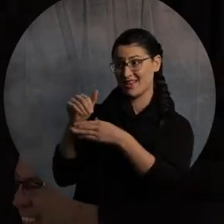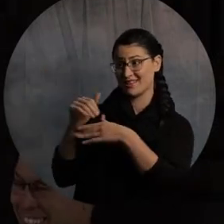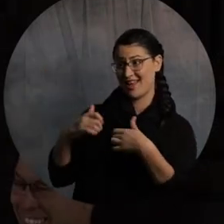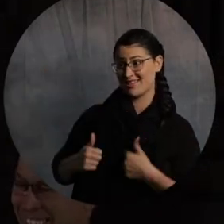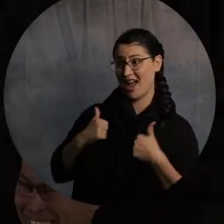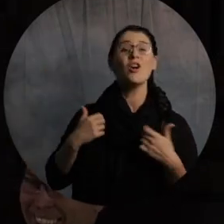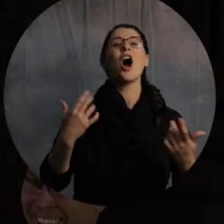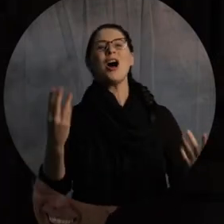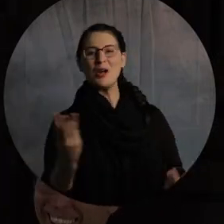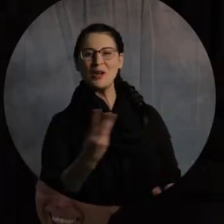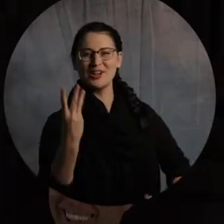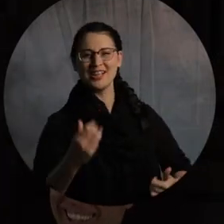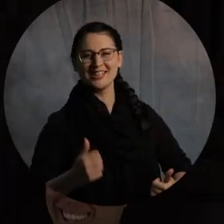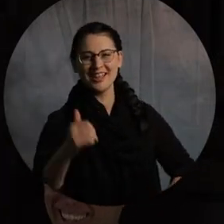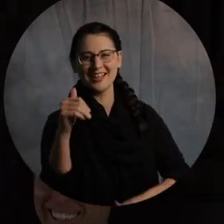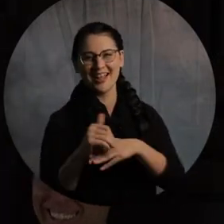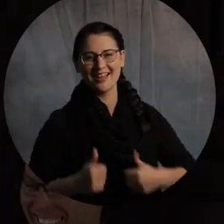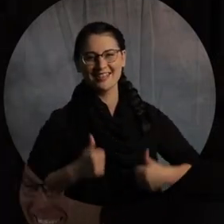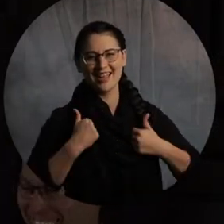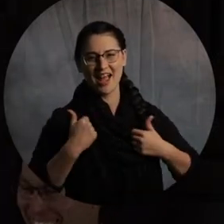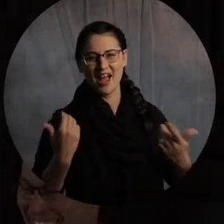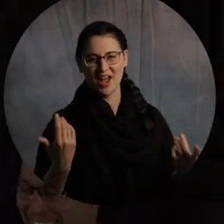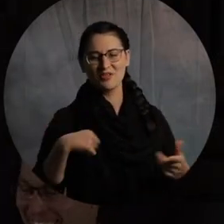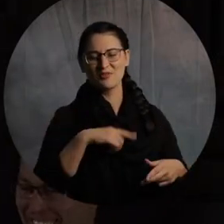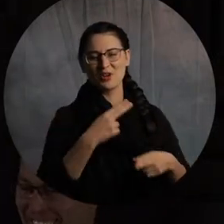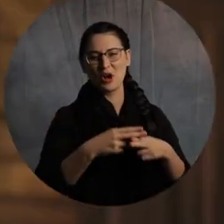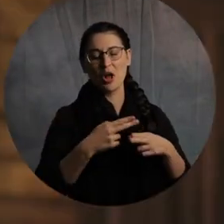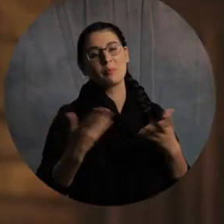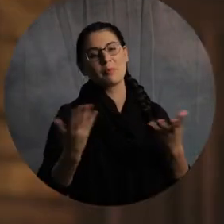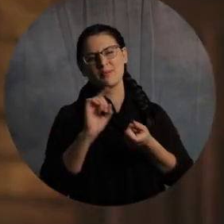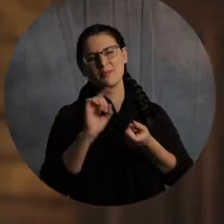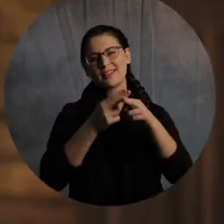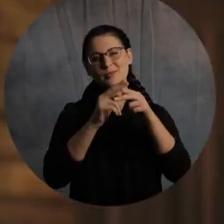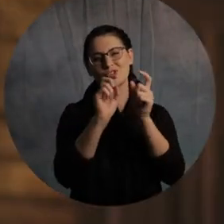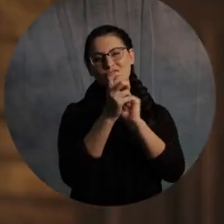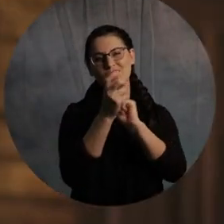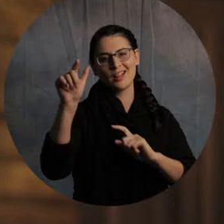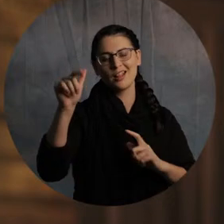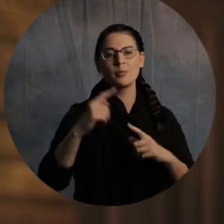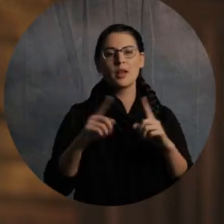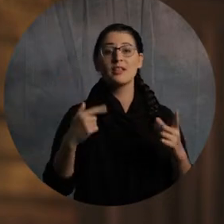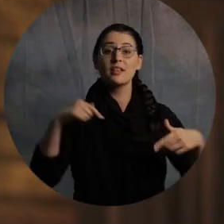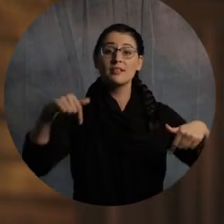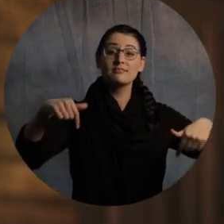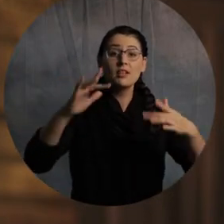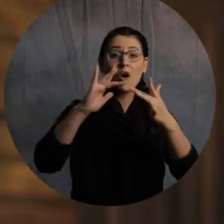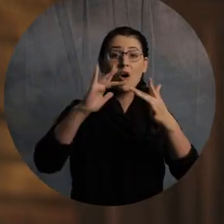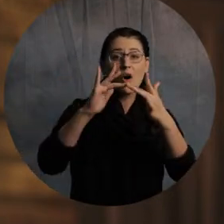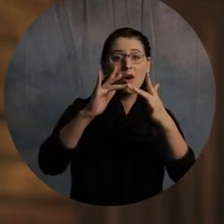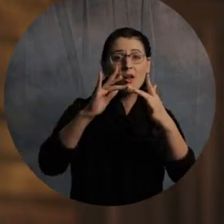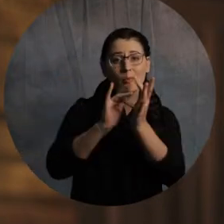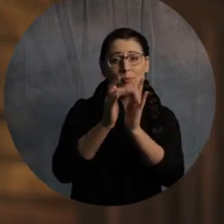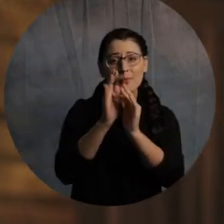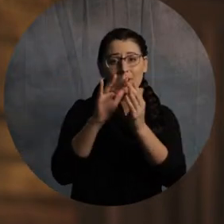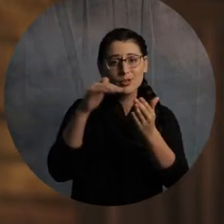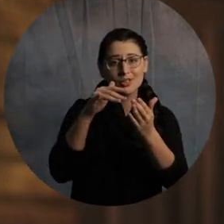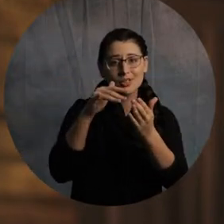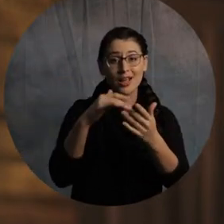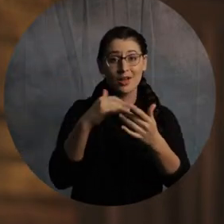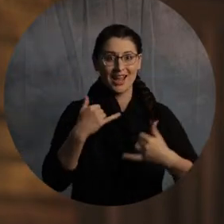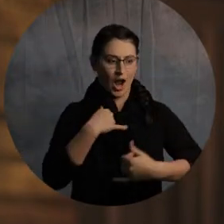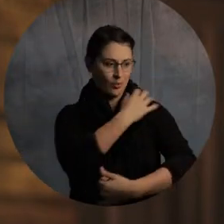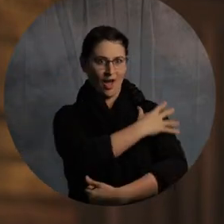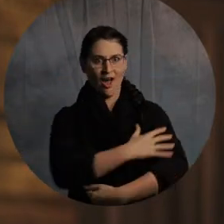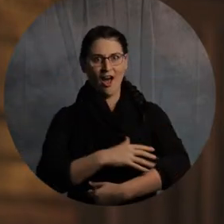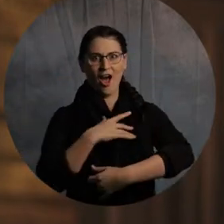Live is what we're calling it right now. This might change some, and we just want to welcome you. This is an online Bible study, and by the I got my sling off, and I